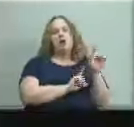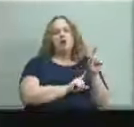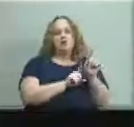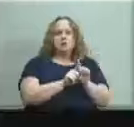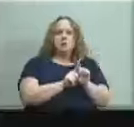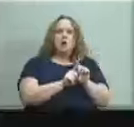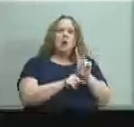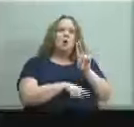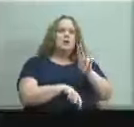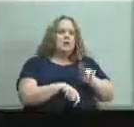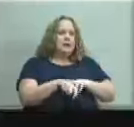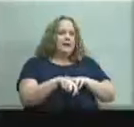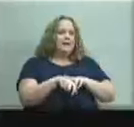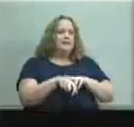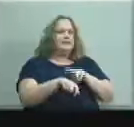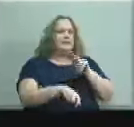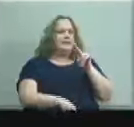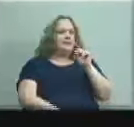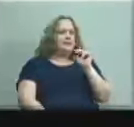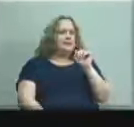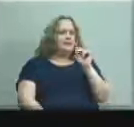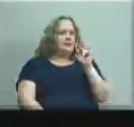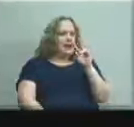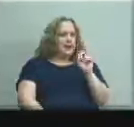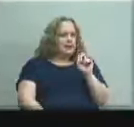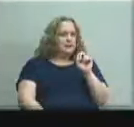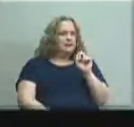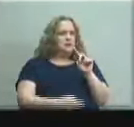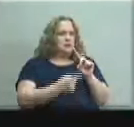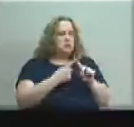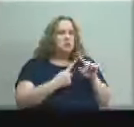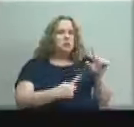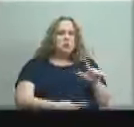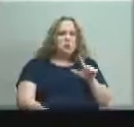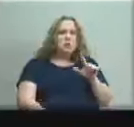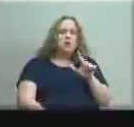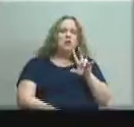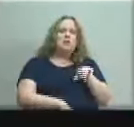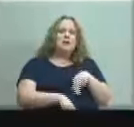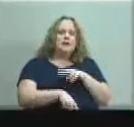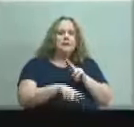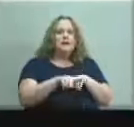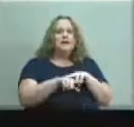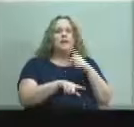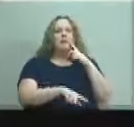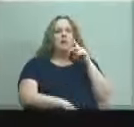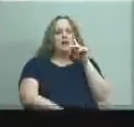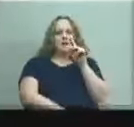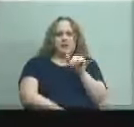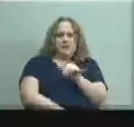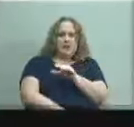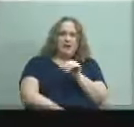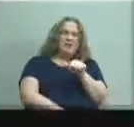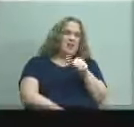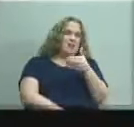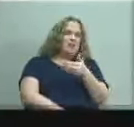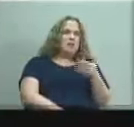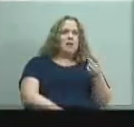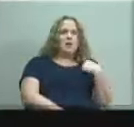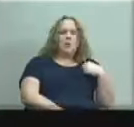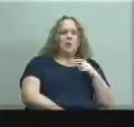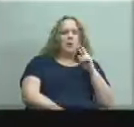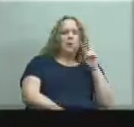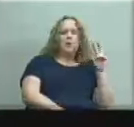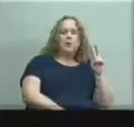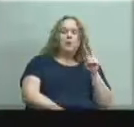also native to louisville native to kentucky and one of the other things that we're looking at too is as